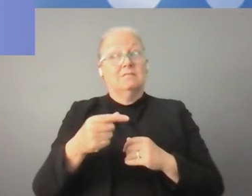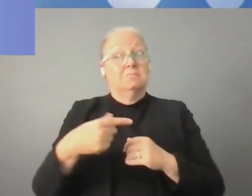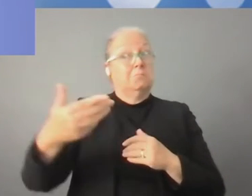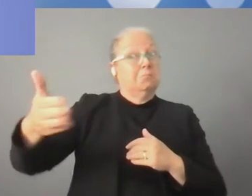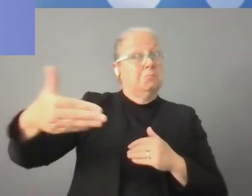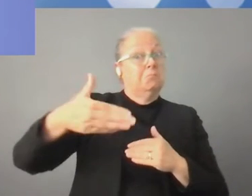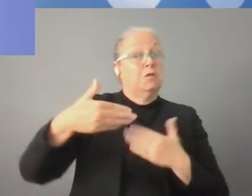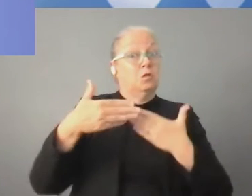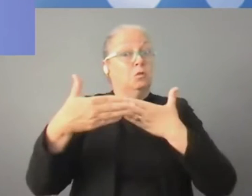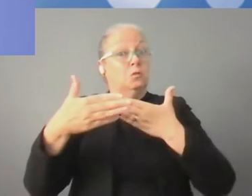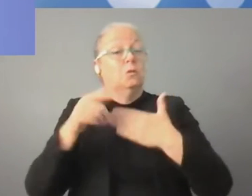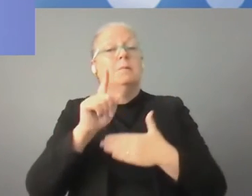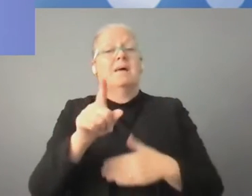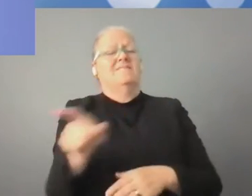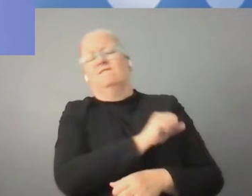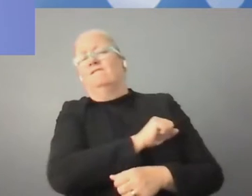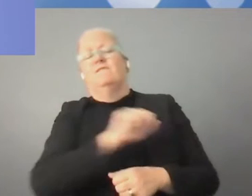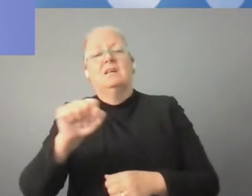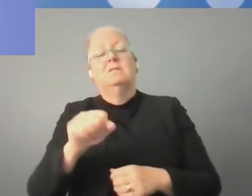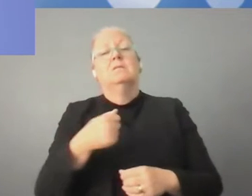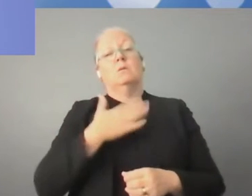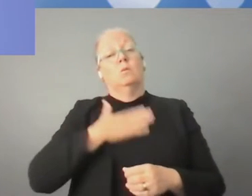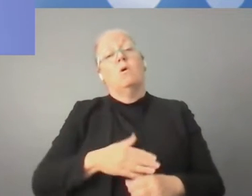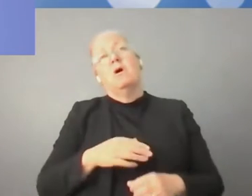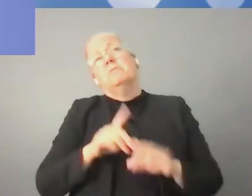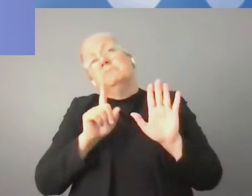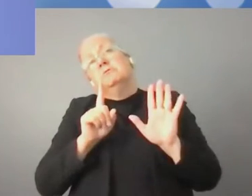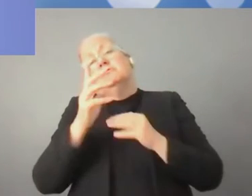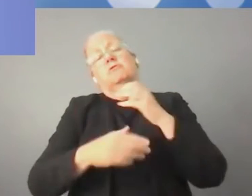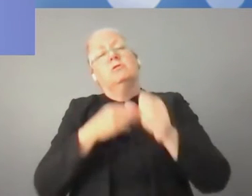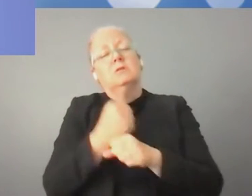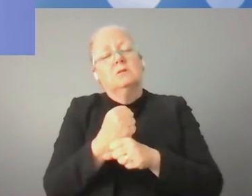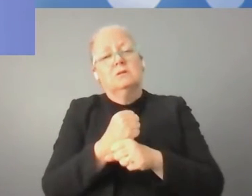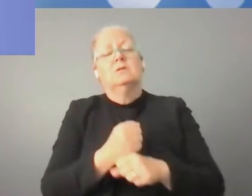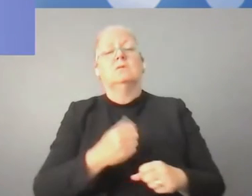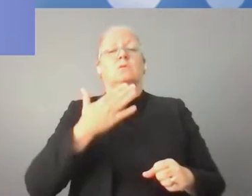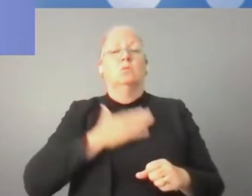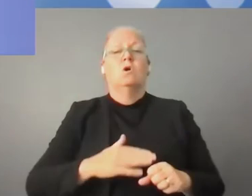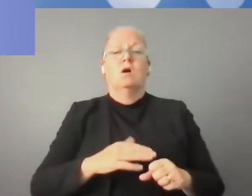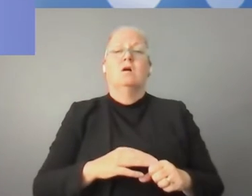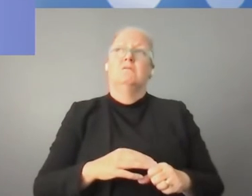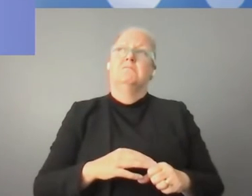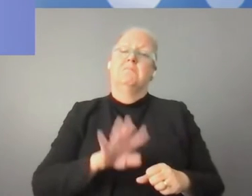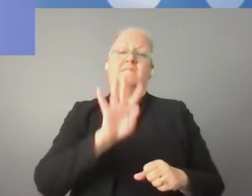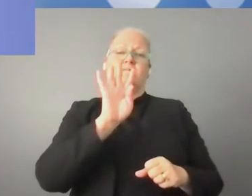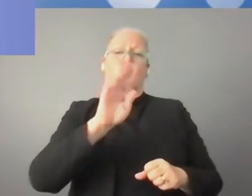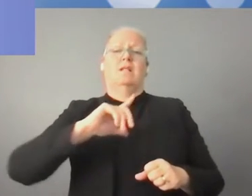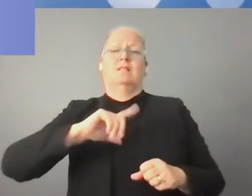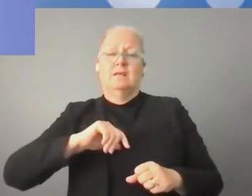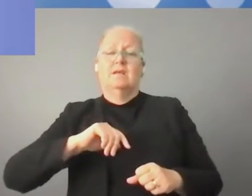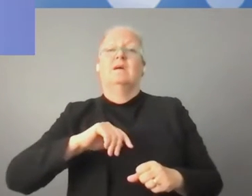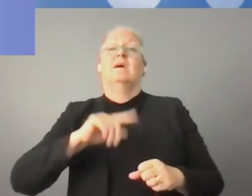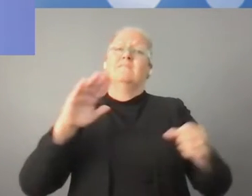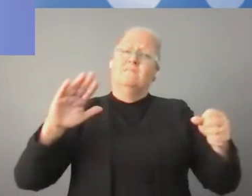is in six years to have at least four Latvian cities with full 5G coverage.